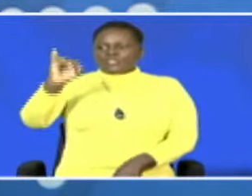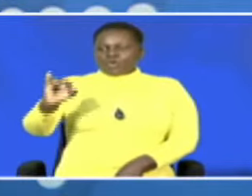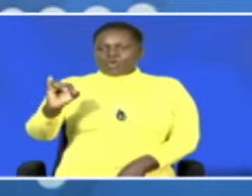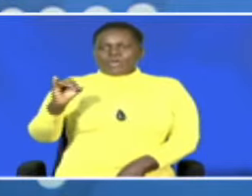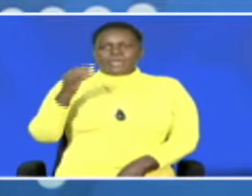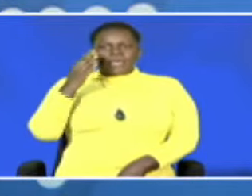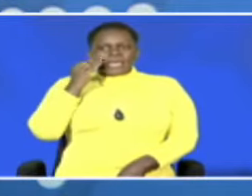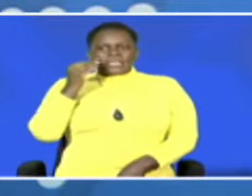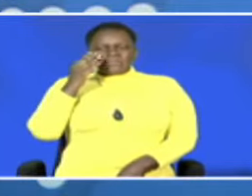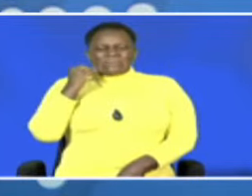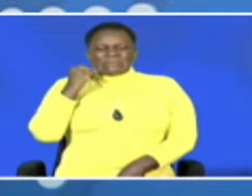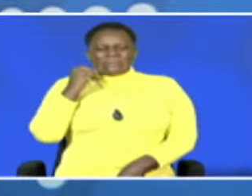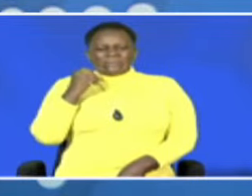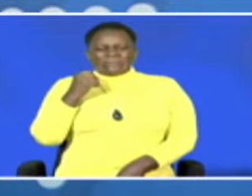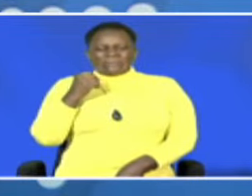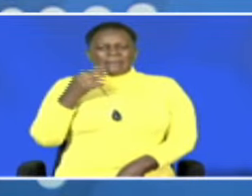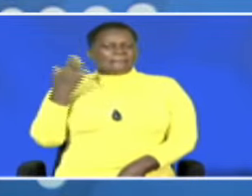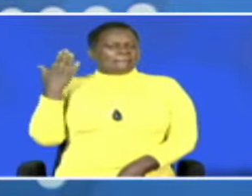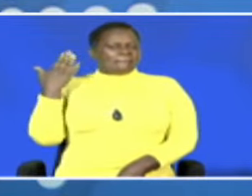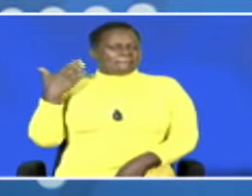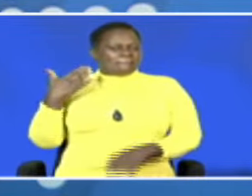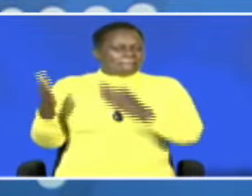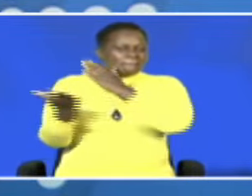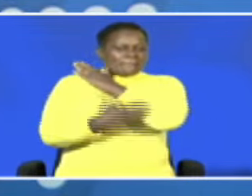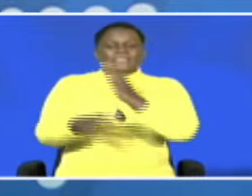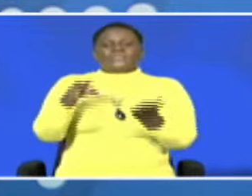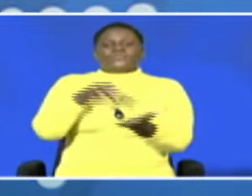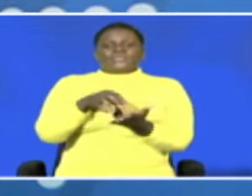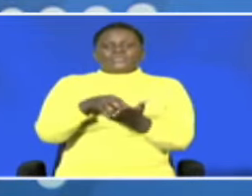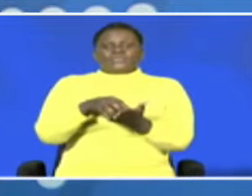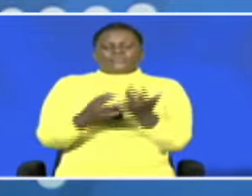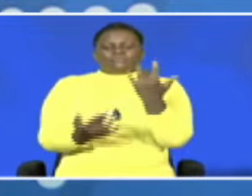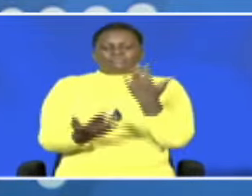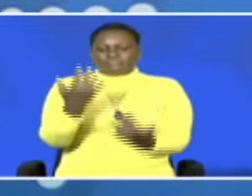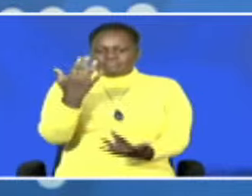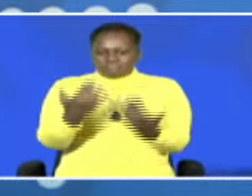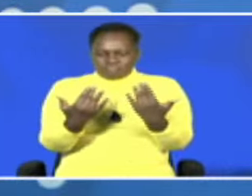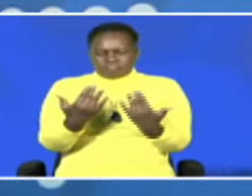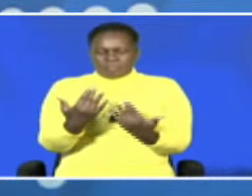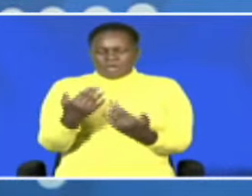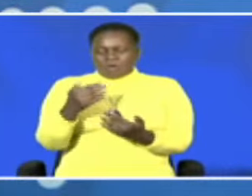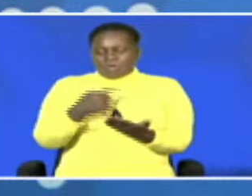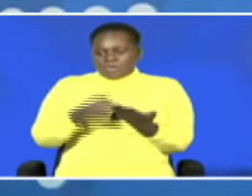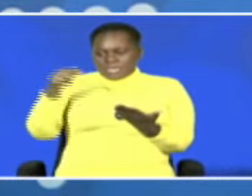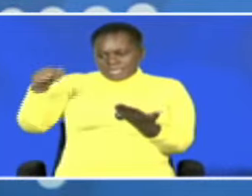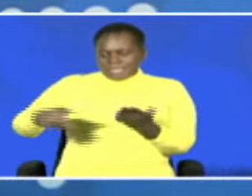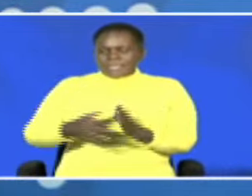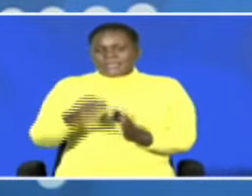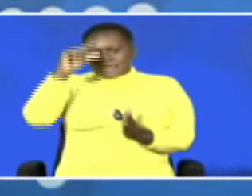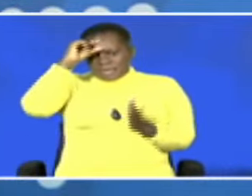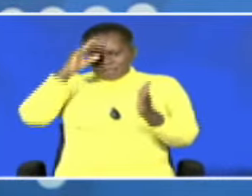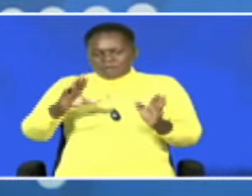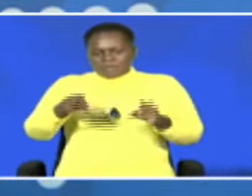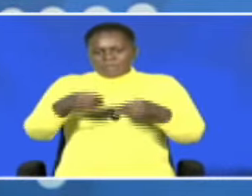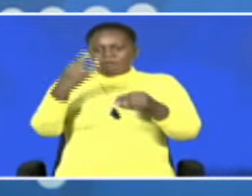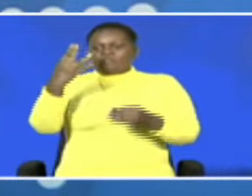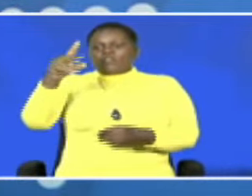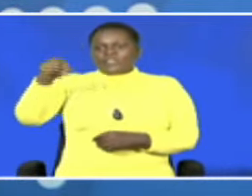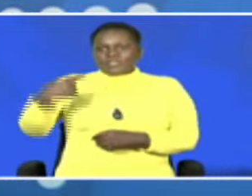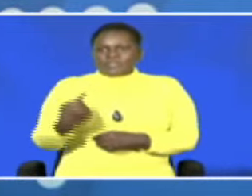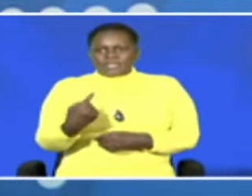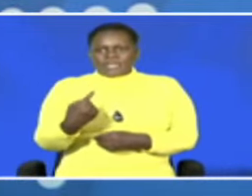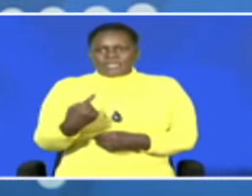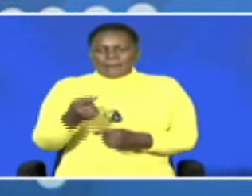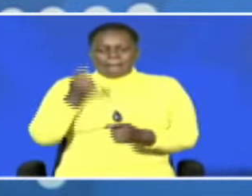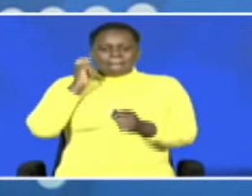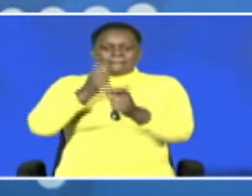experienced a hostile reception following an inferno that destroyed business premises early this week. The governor donated 4,000 iron